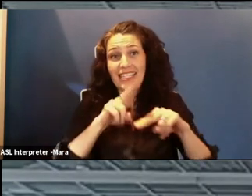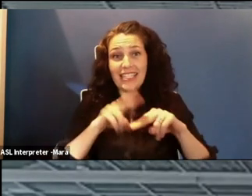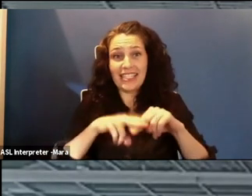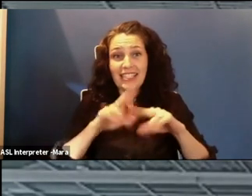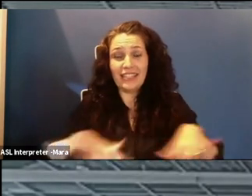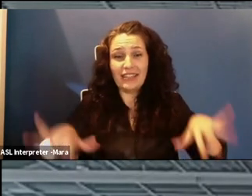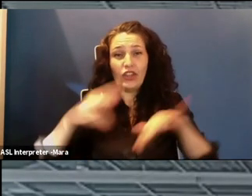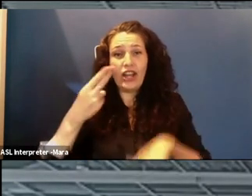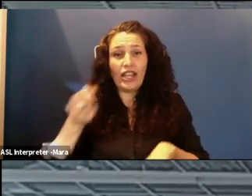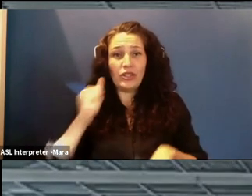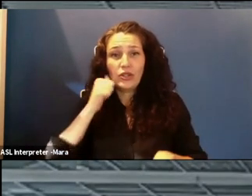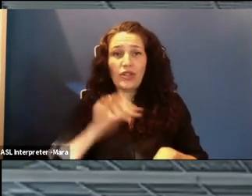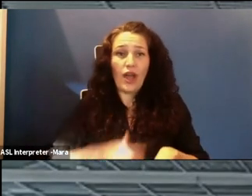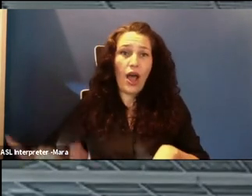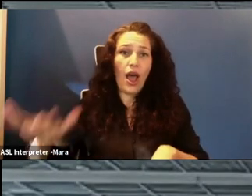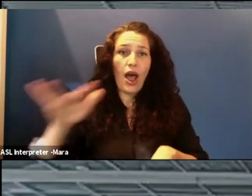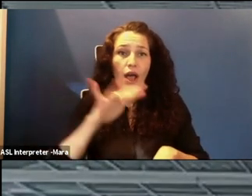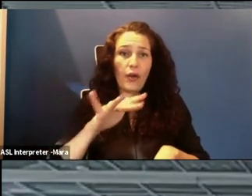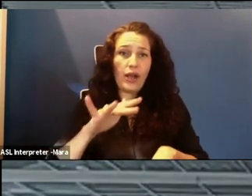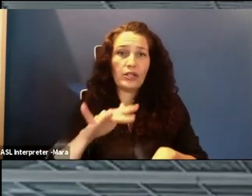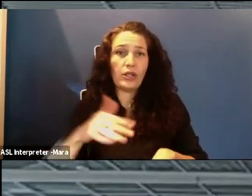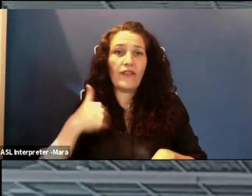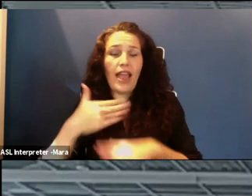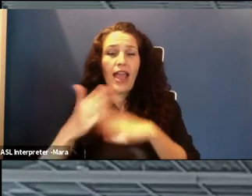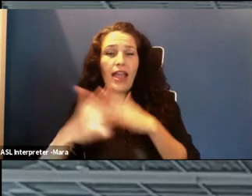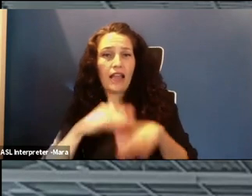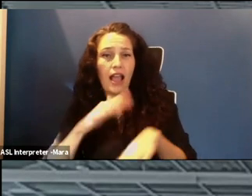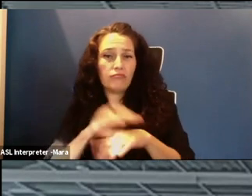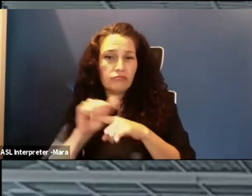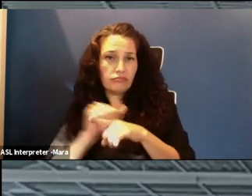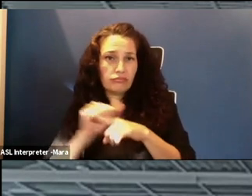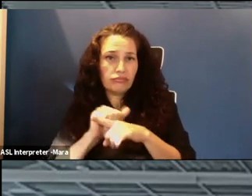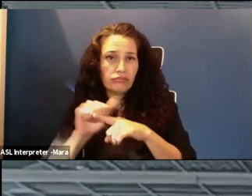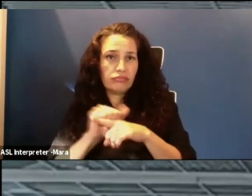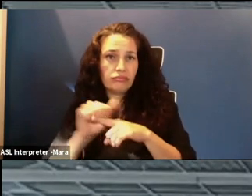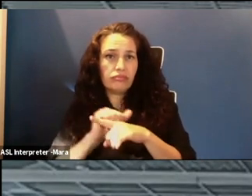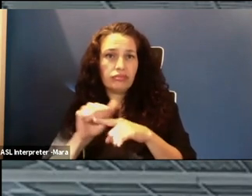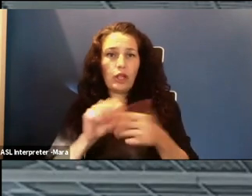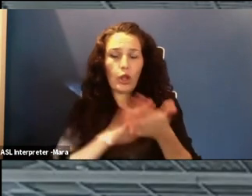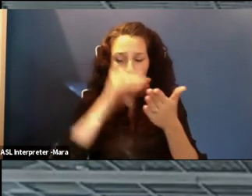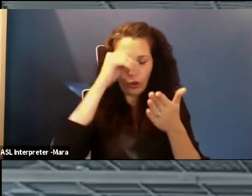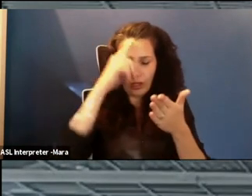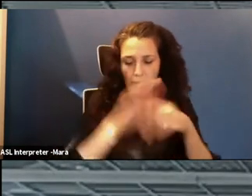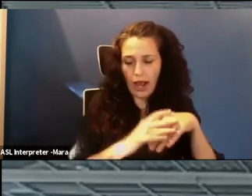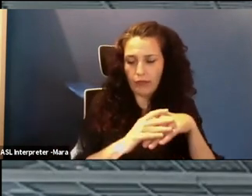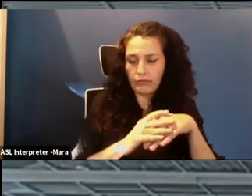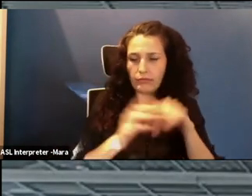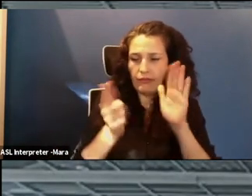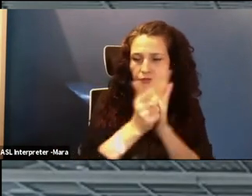You'll get hands on training in data privacy, learn about mobile forensics, learn how to code Python,